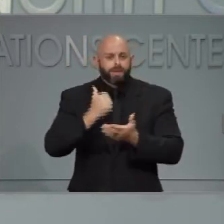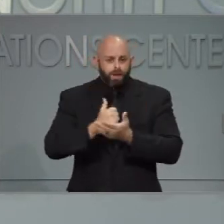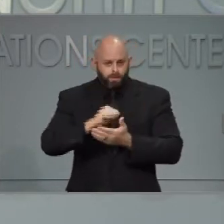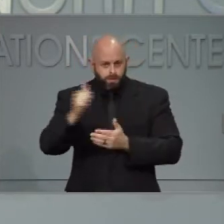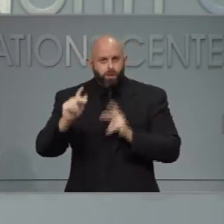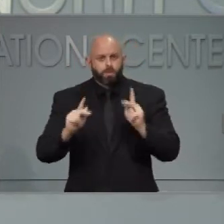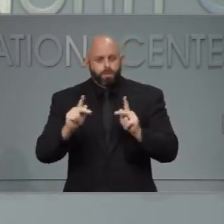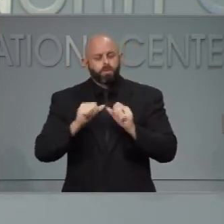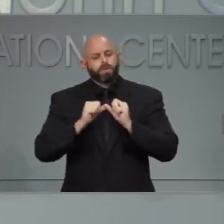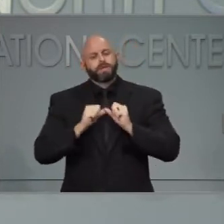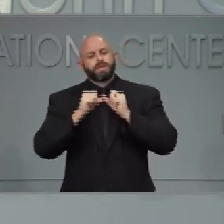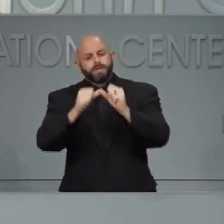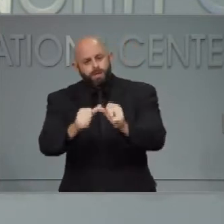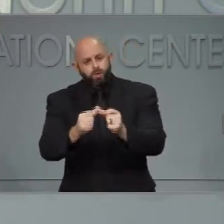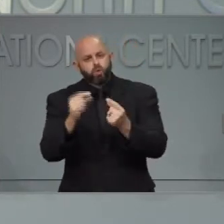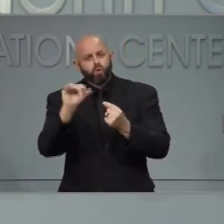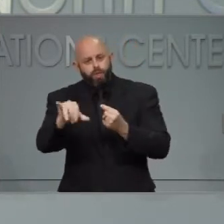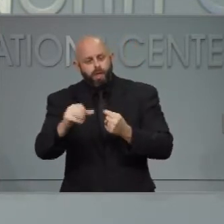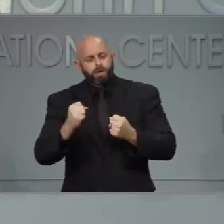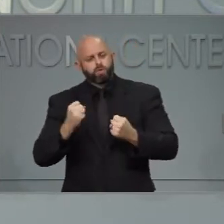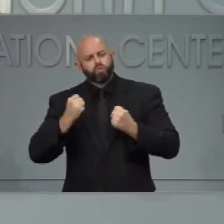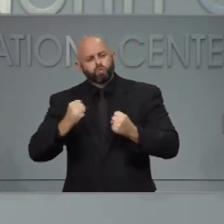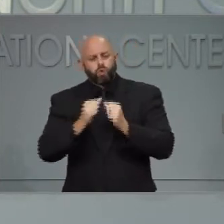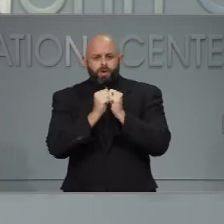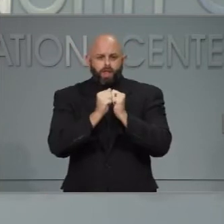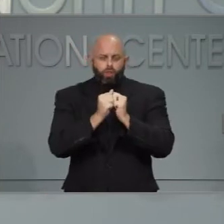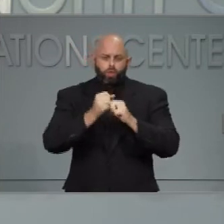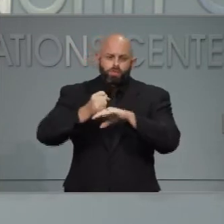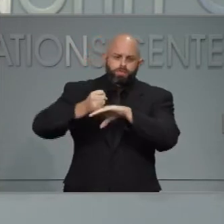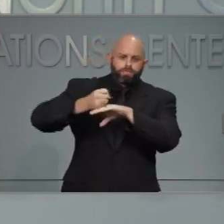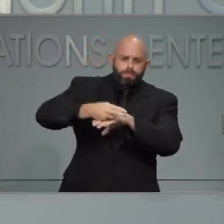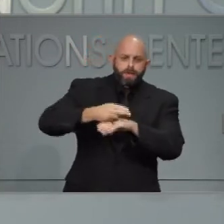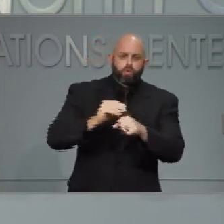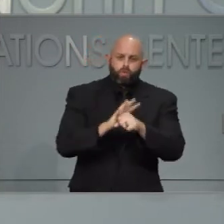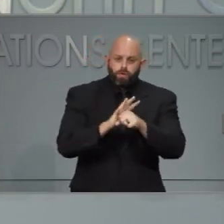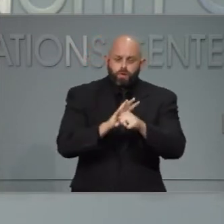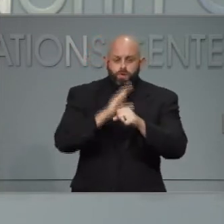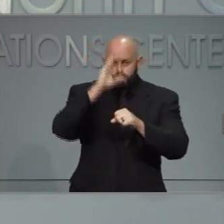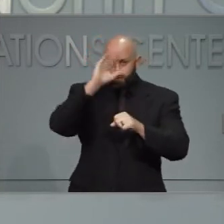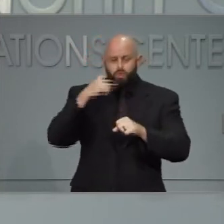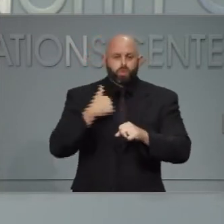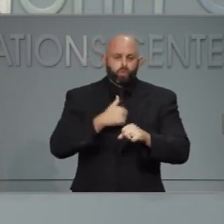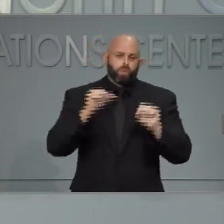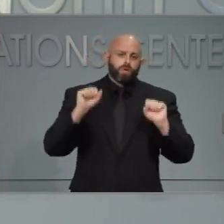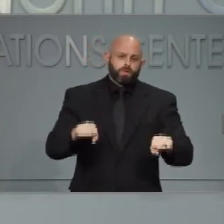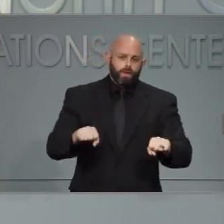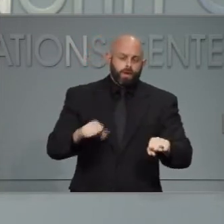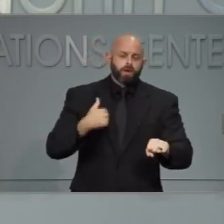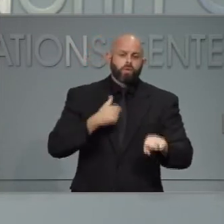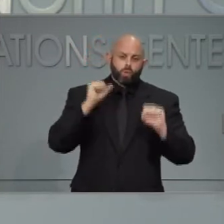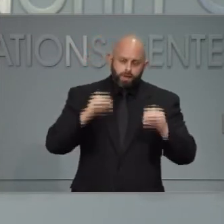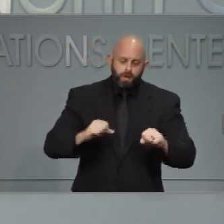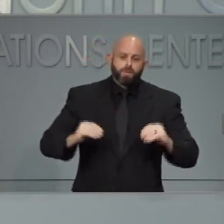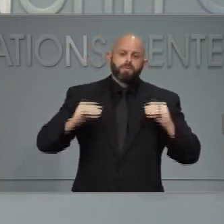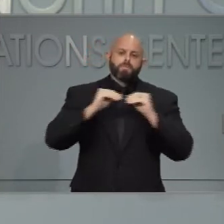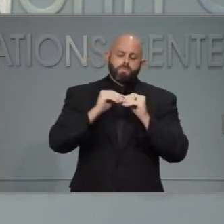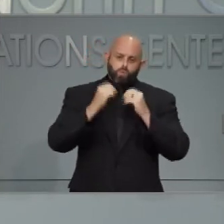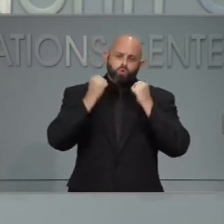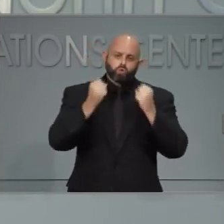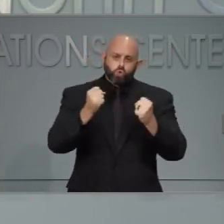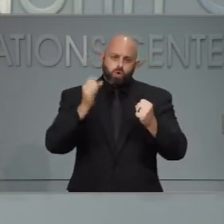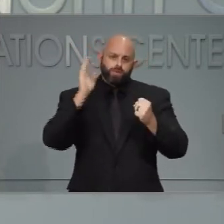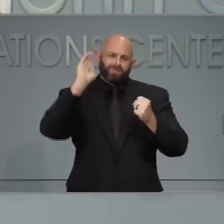Let's stay strong. And let's beat this virus. I know we can. And I know that we can come out stronger on the other side.